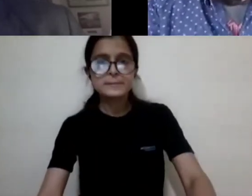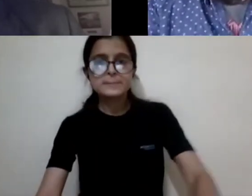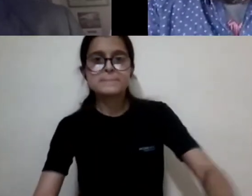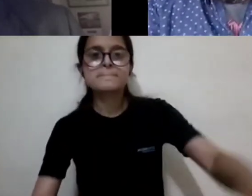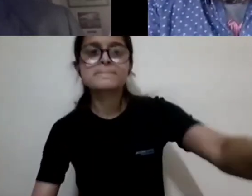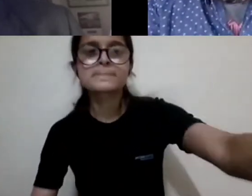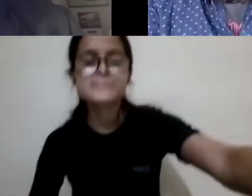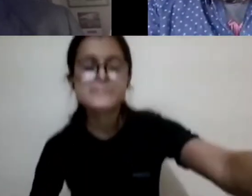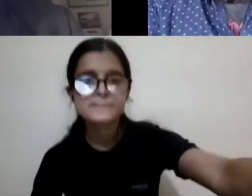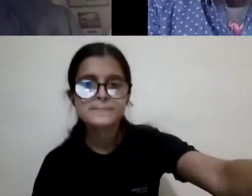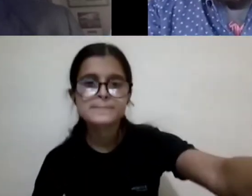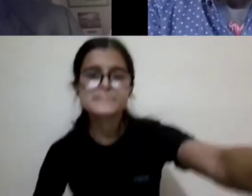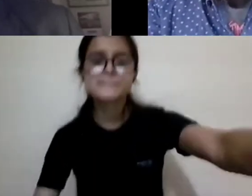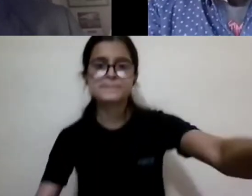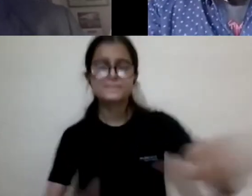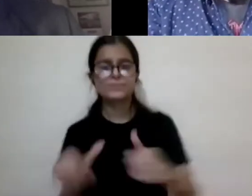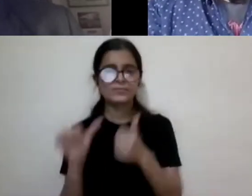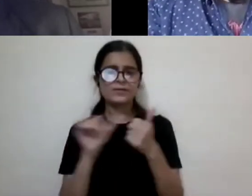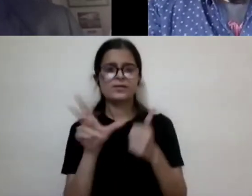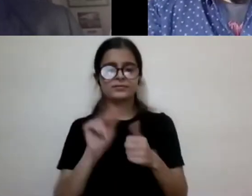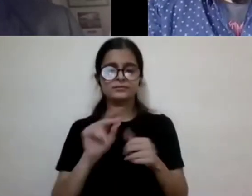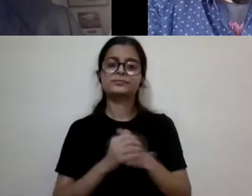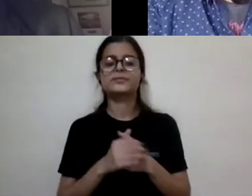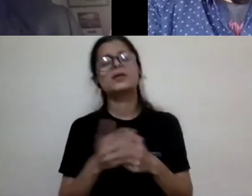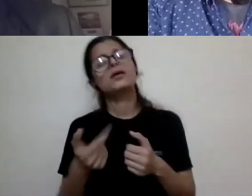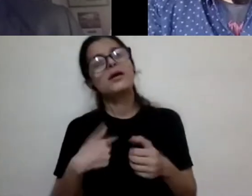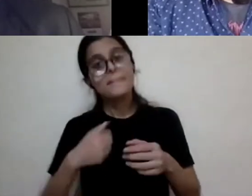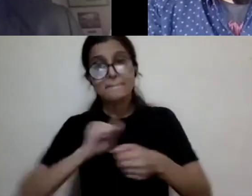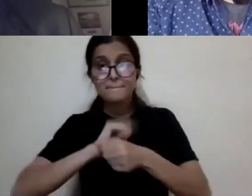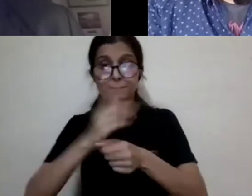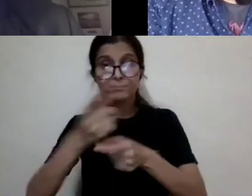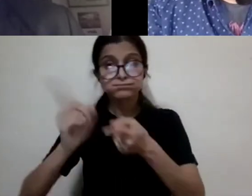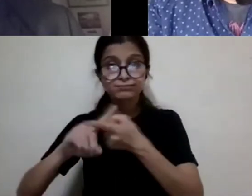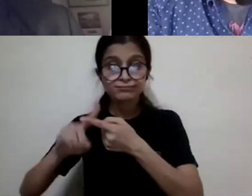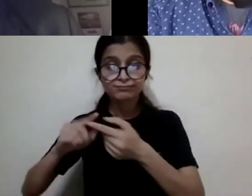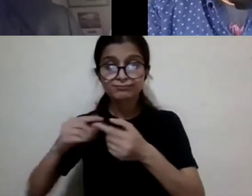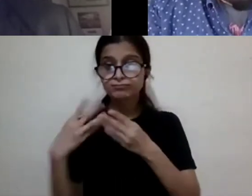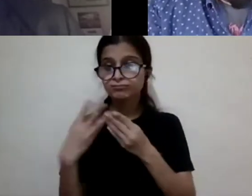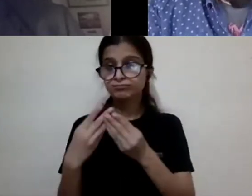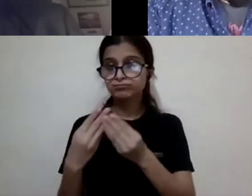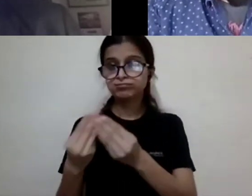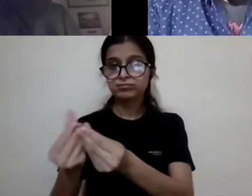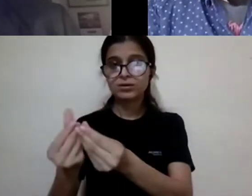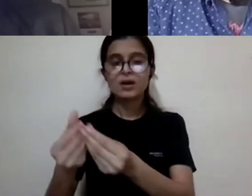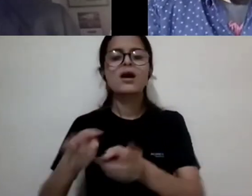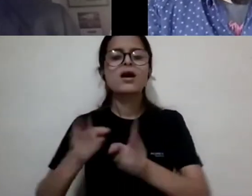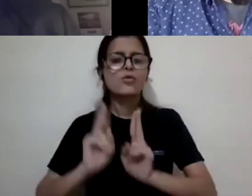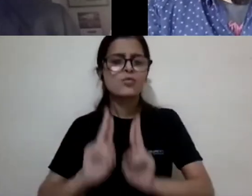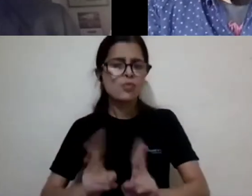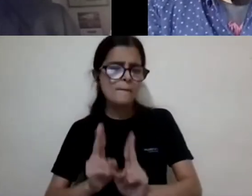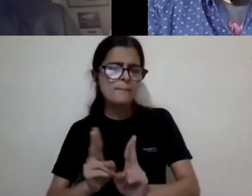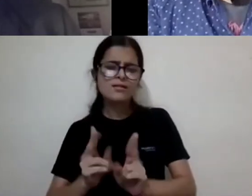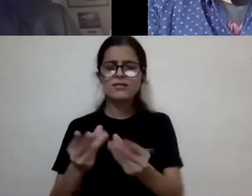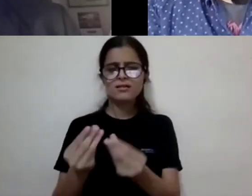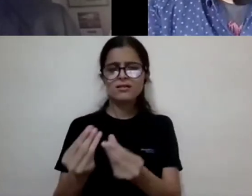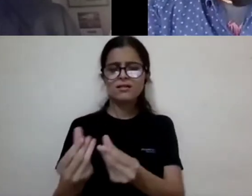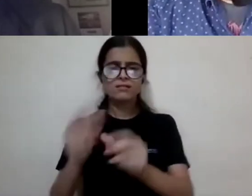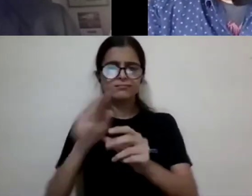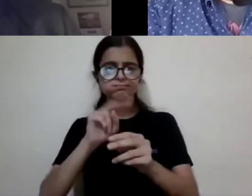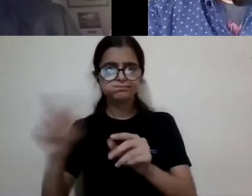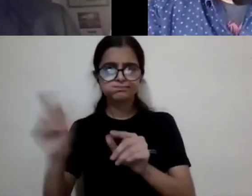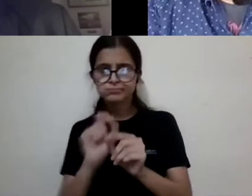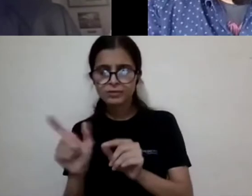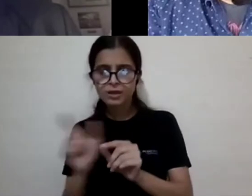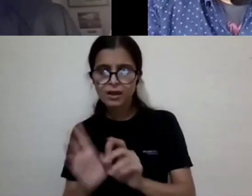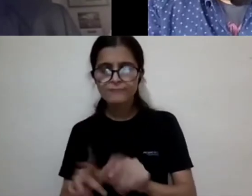the question, please? Yes. The pandemic has overturned so many definitions of normalcy. How does disability studies respond